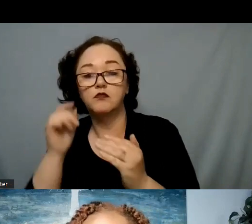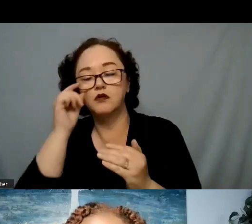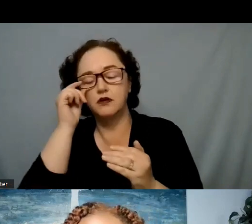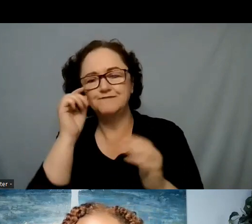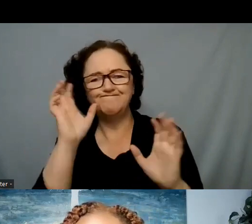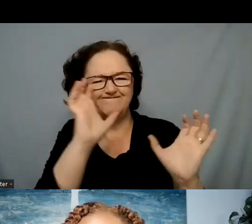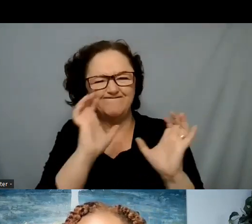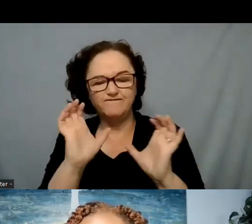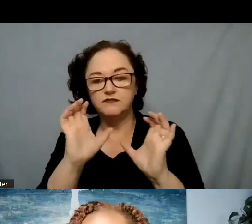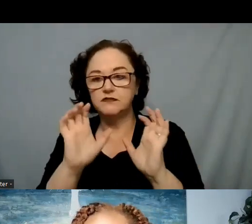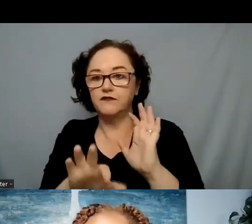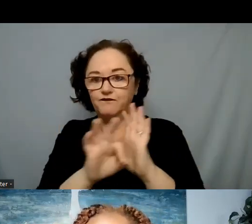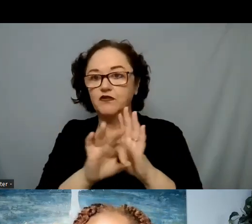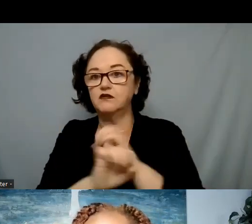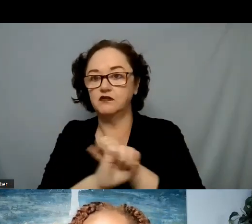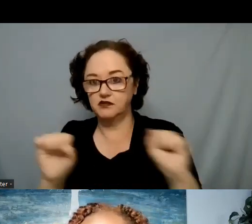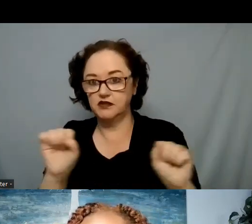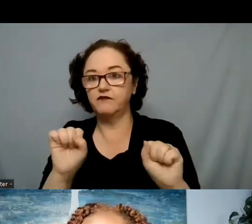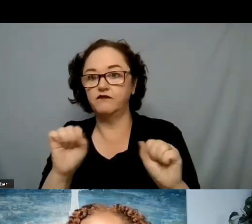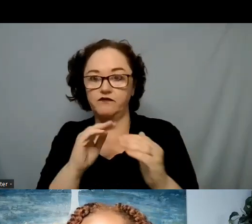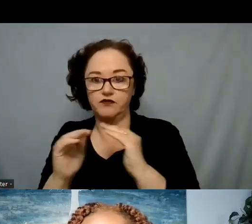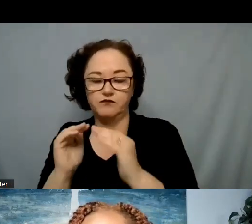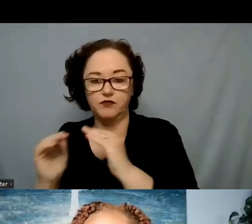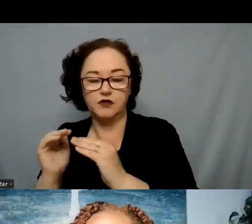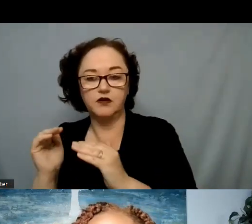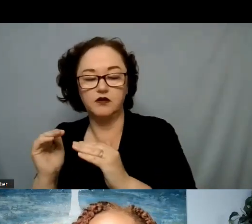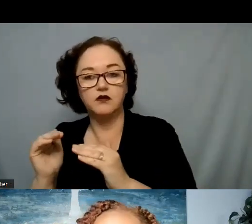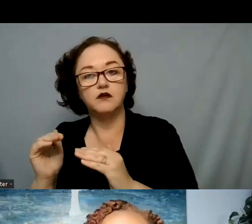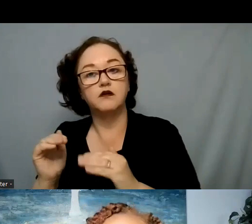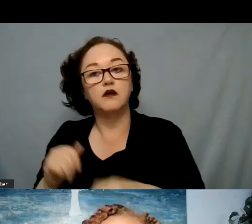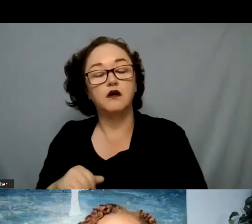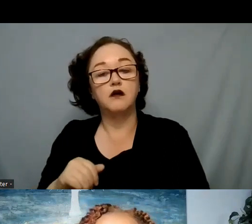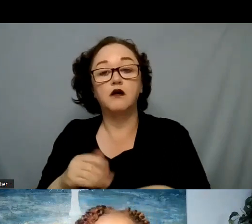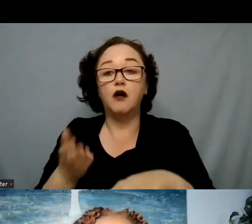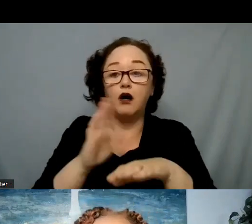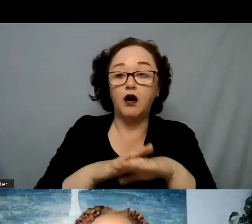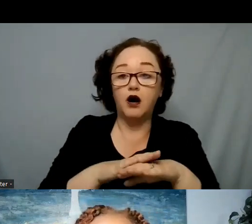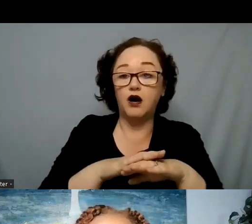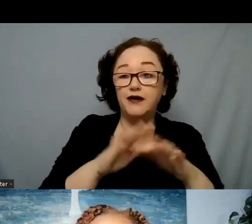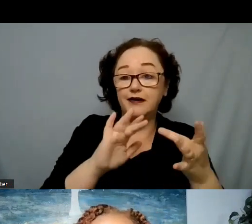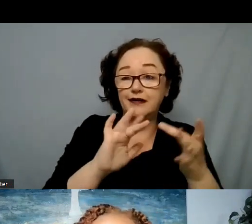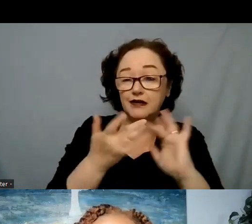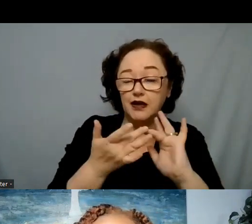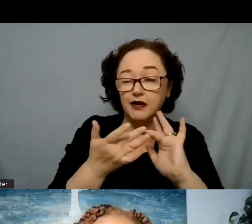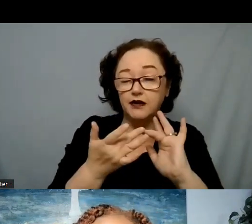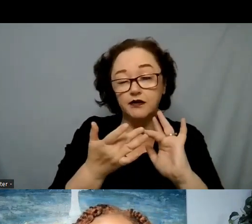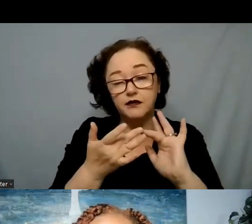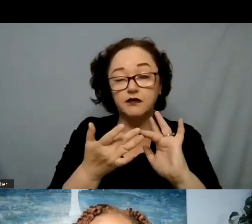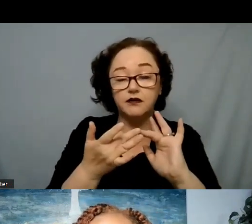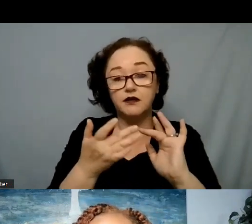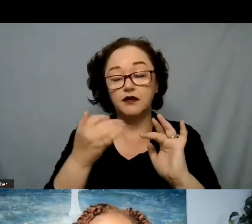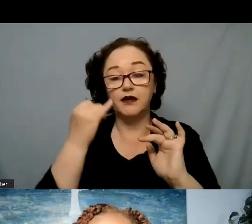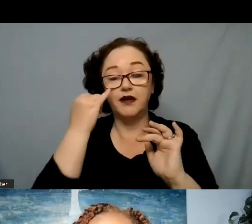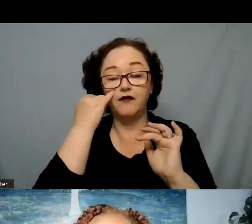offline as well because like I mentioned earlier online it's nice especially if I have like a niche